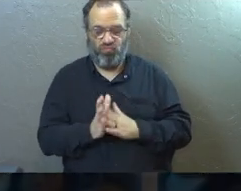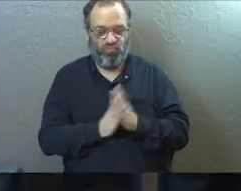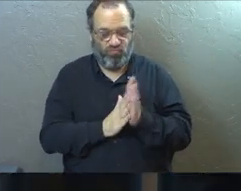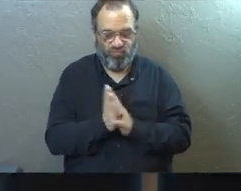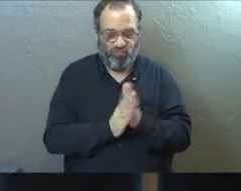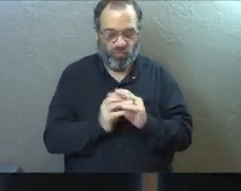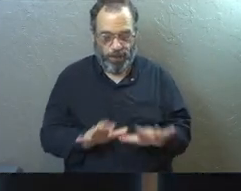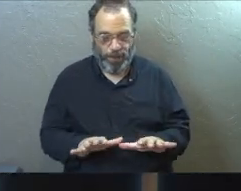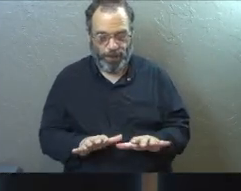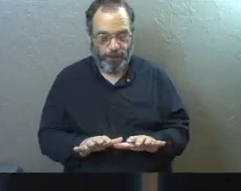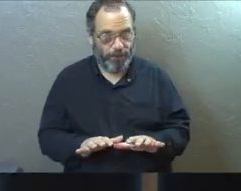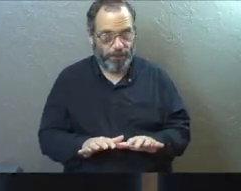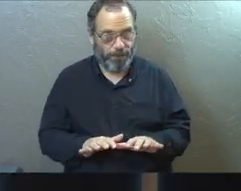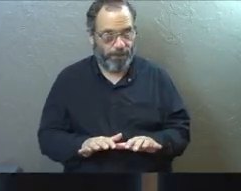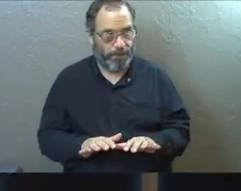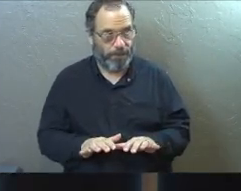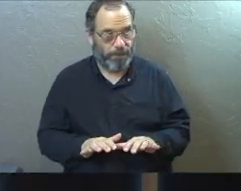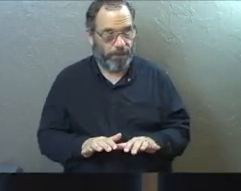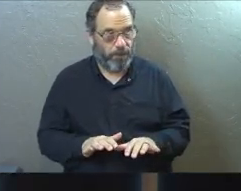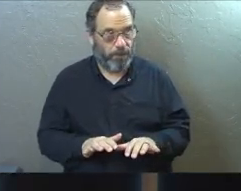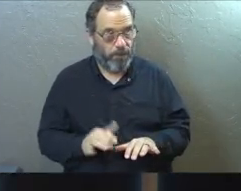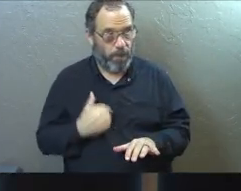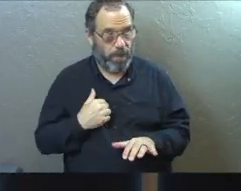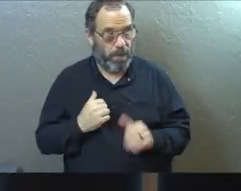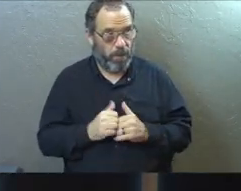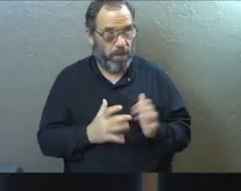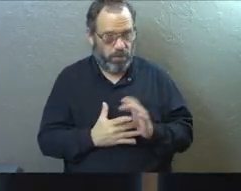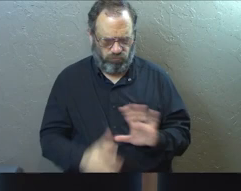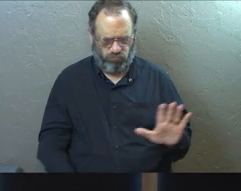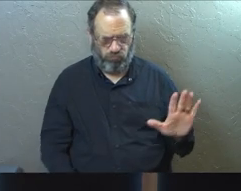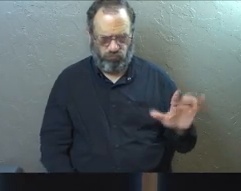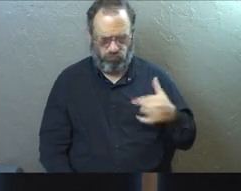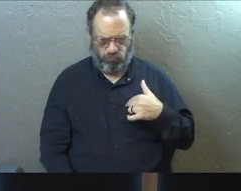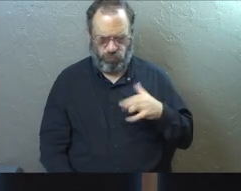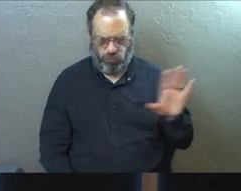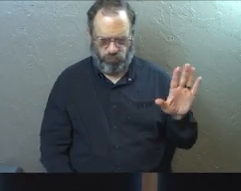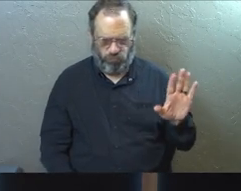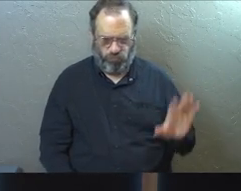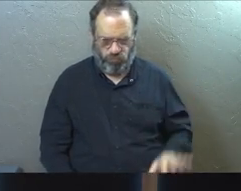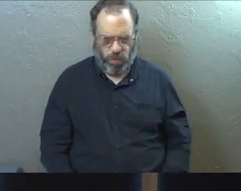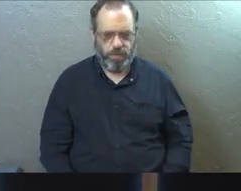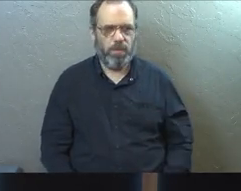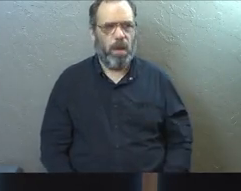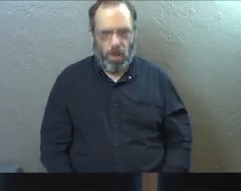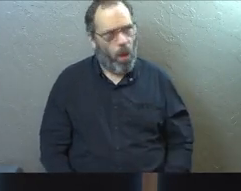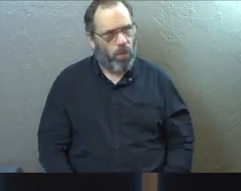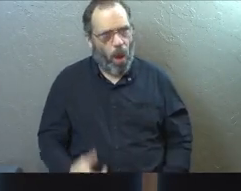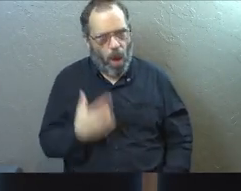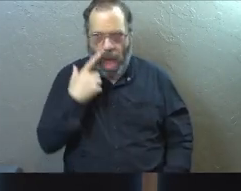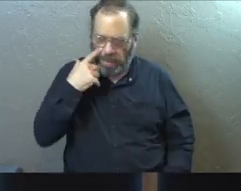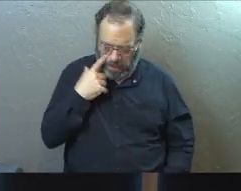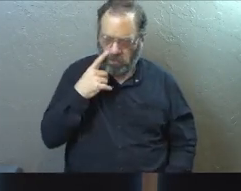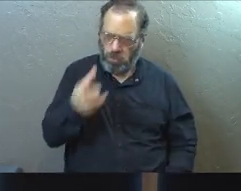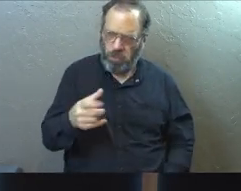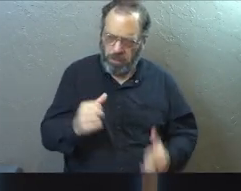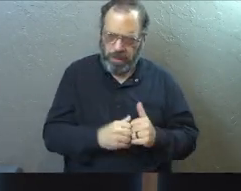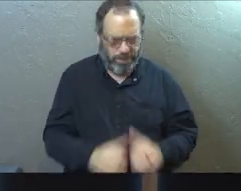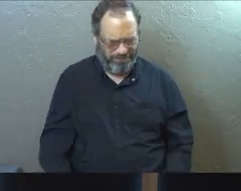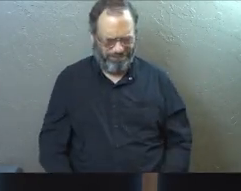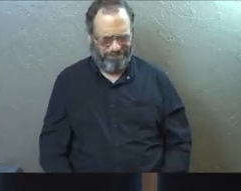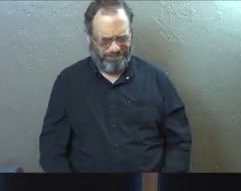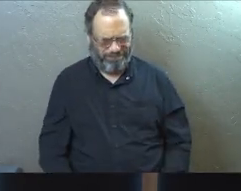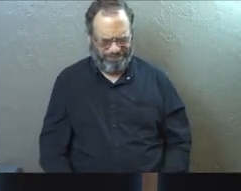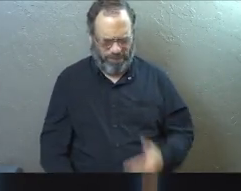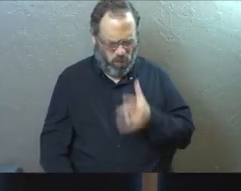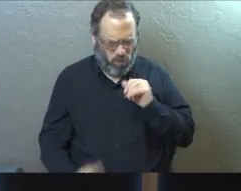somebody recognizes him and says, hey, aren't you with Jesus? And he goes, no, I'm not with Jesus. They're like, no, no, no. I've seen you with him. Like, are you sure?